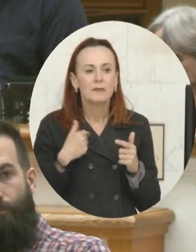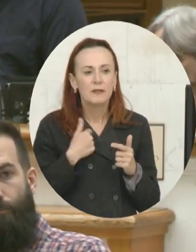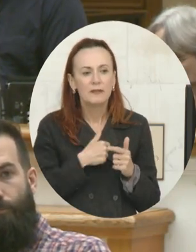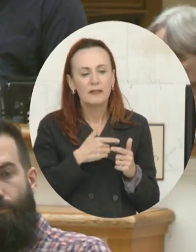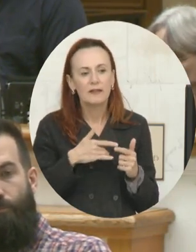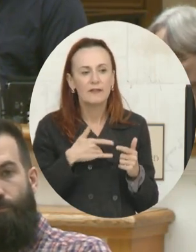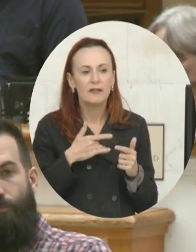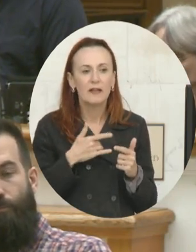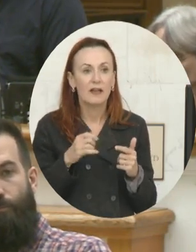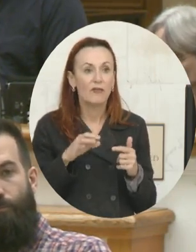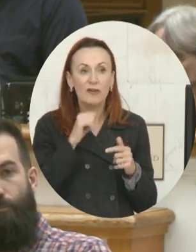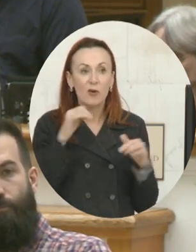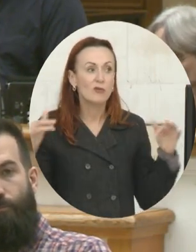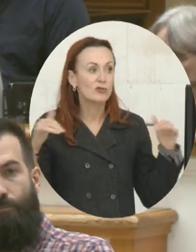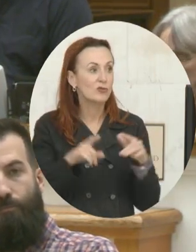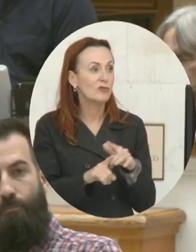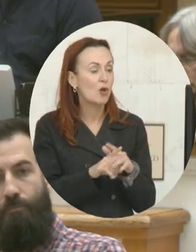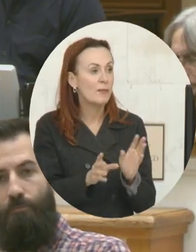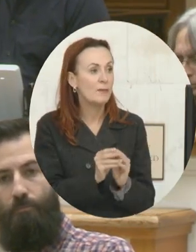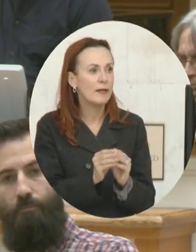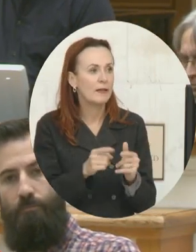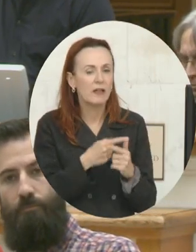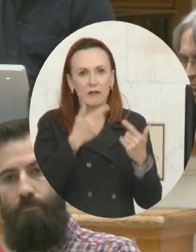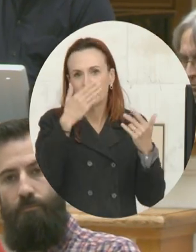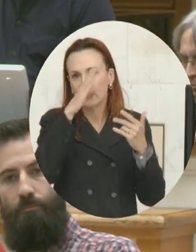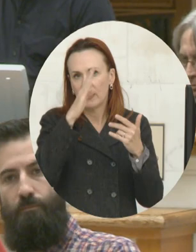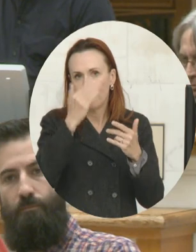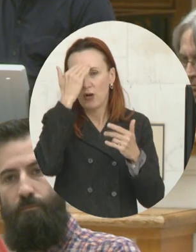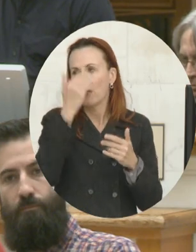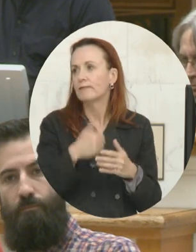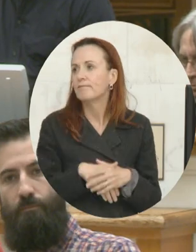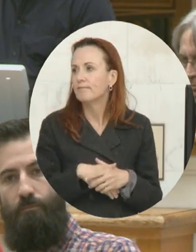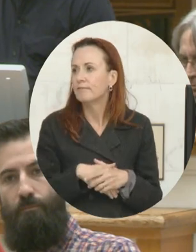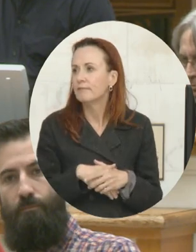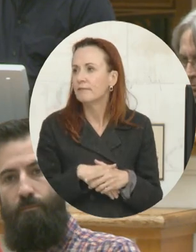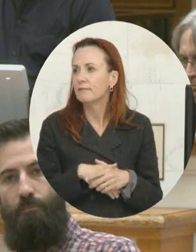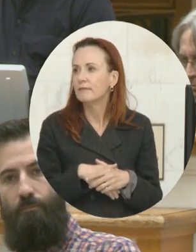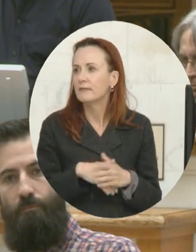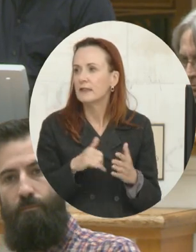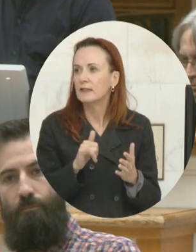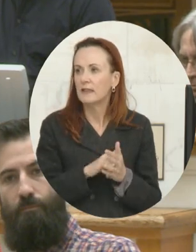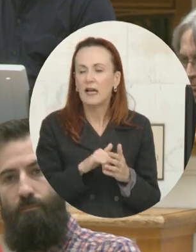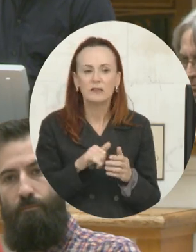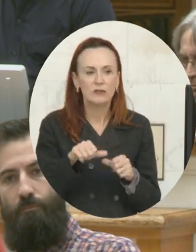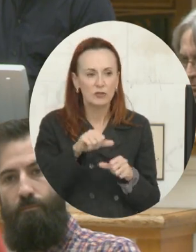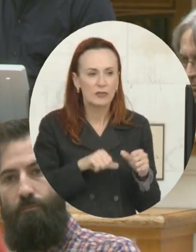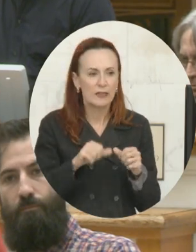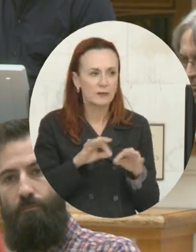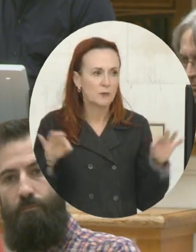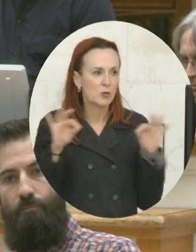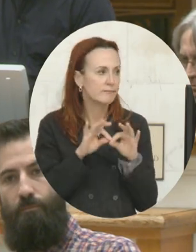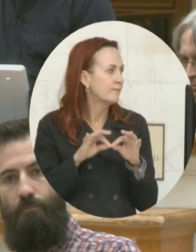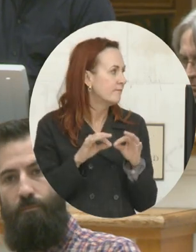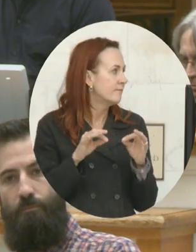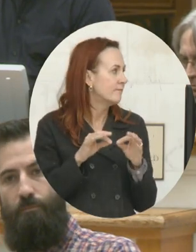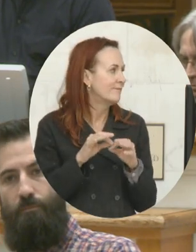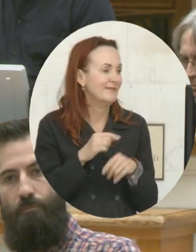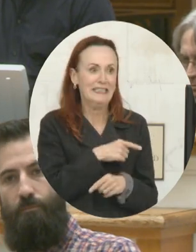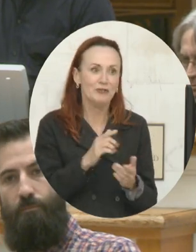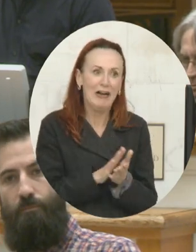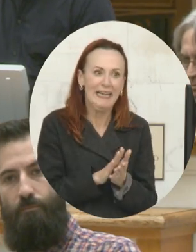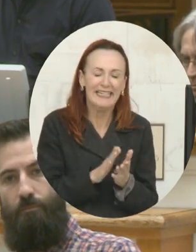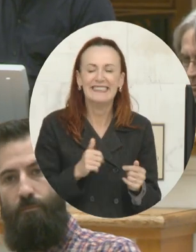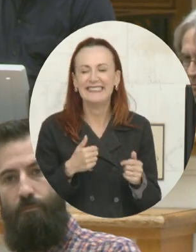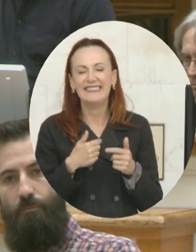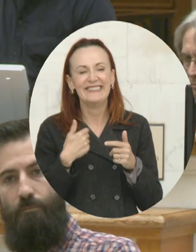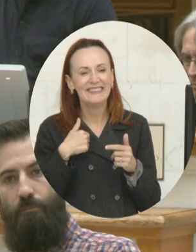like this, you'll never know what you know today. So that's why socializing is so important. And who knows, you might be alive